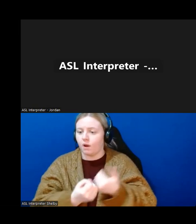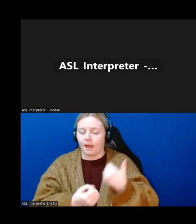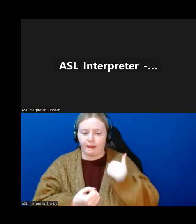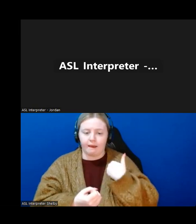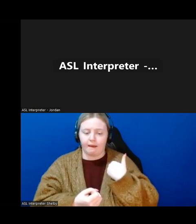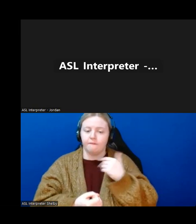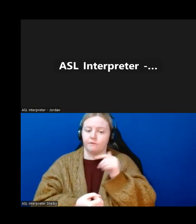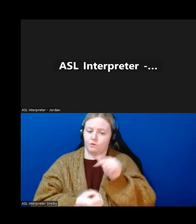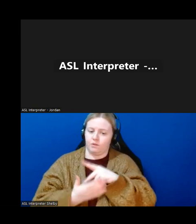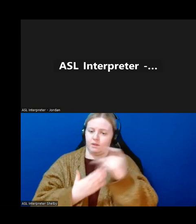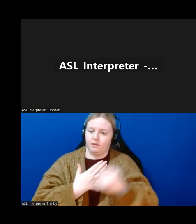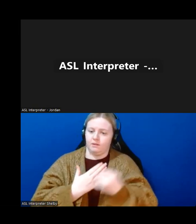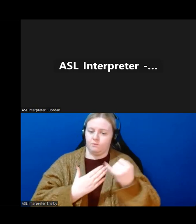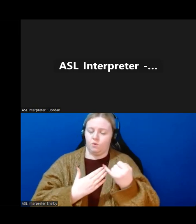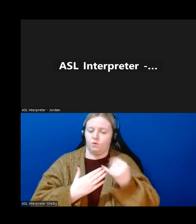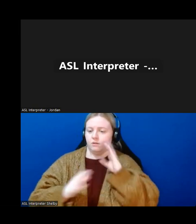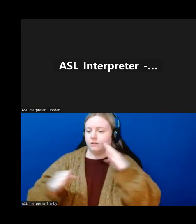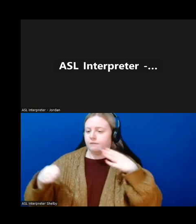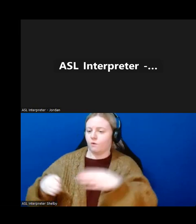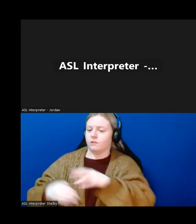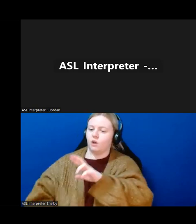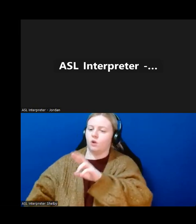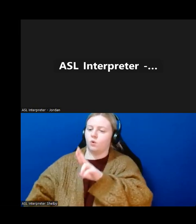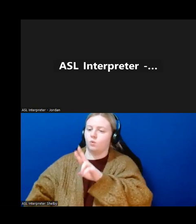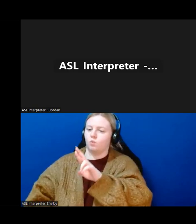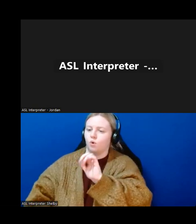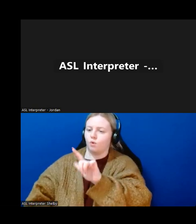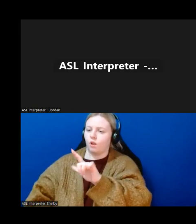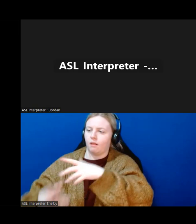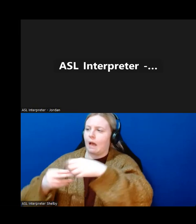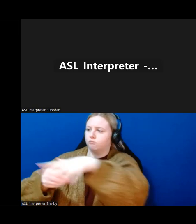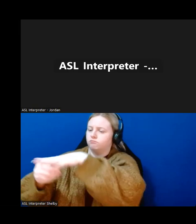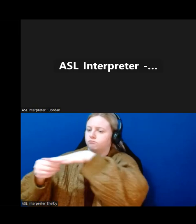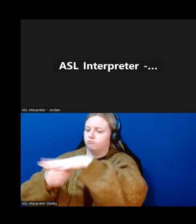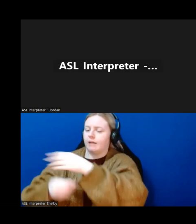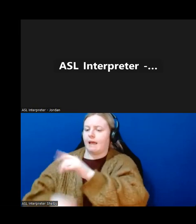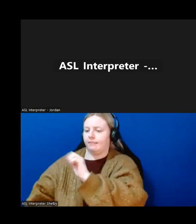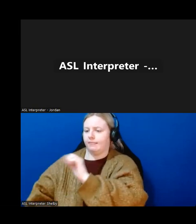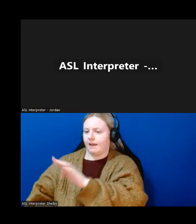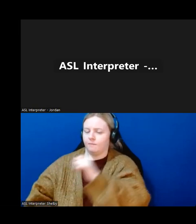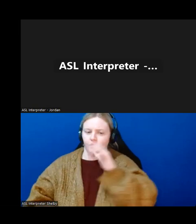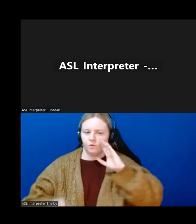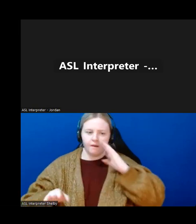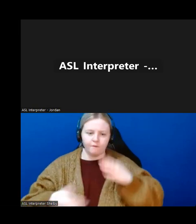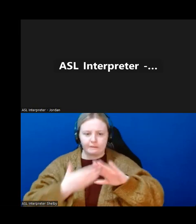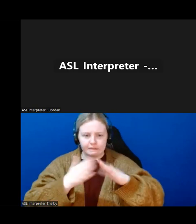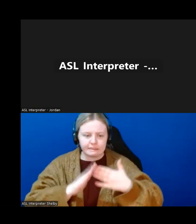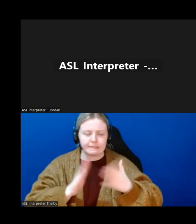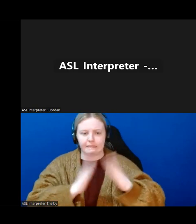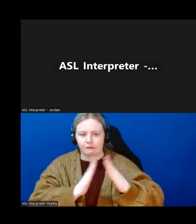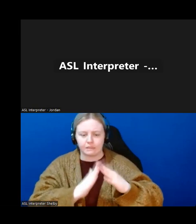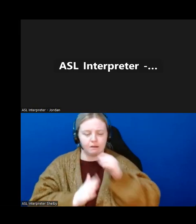barriers in the rural areas as well as Labrador. So they will work with a municipality or